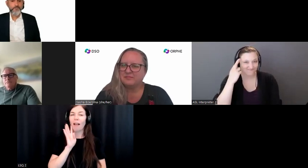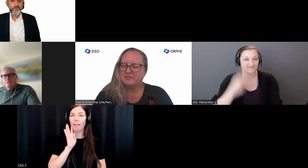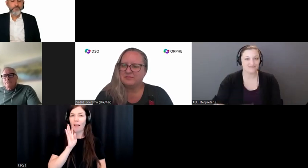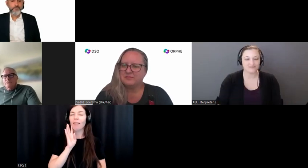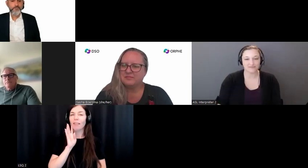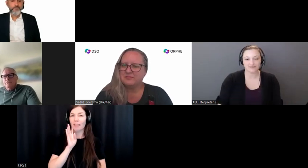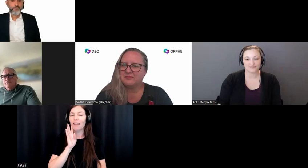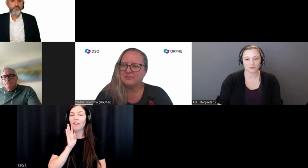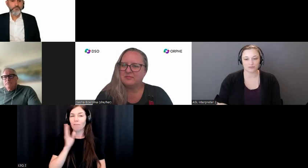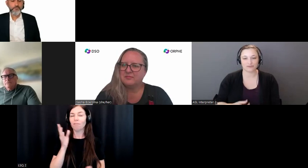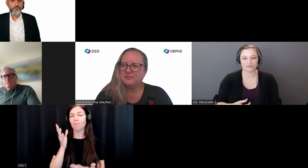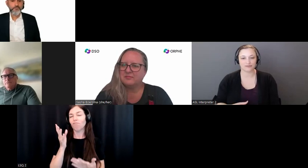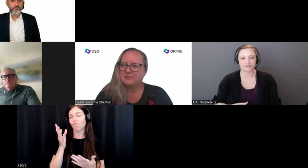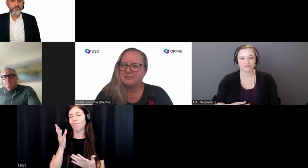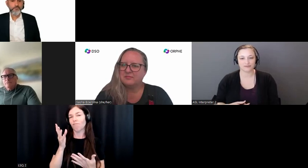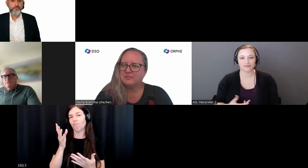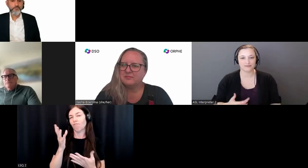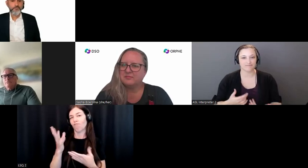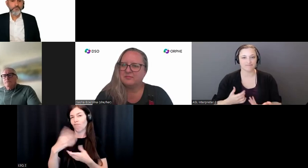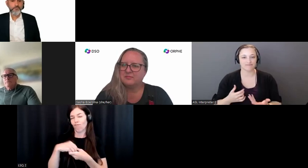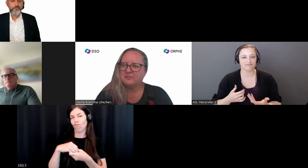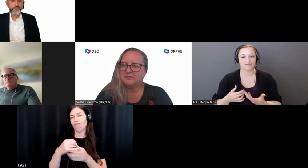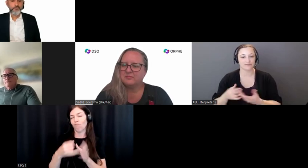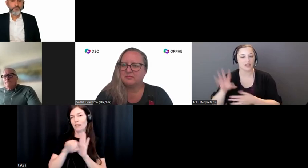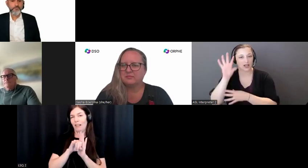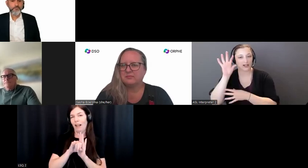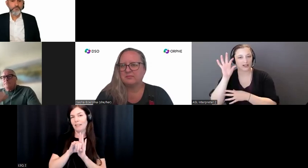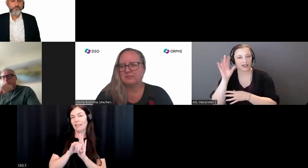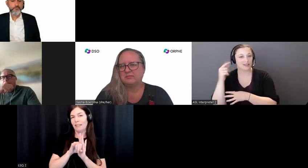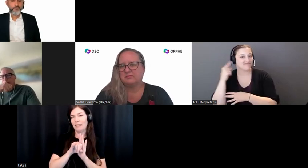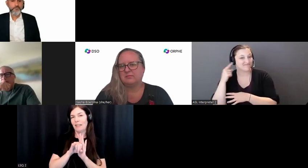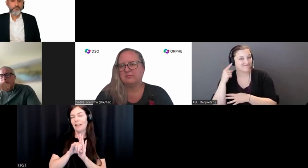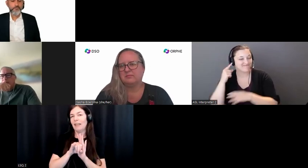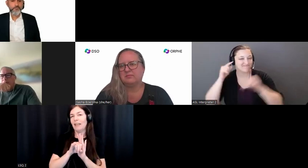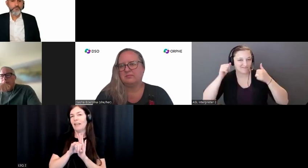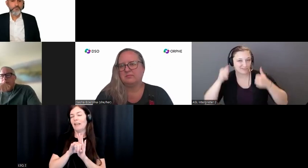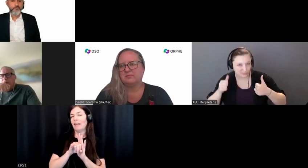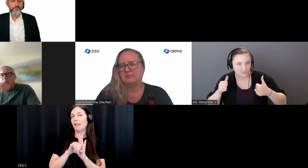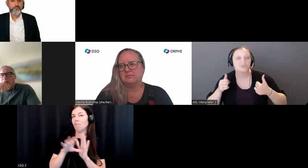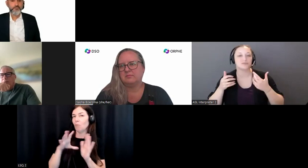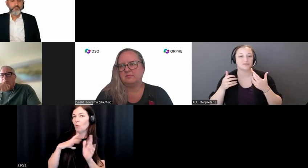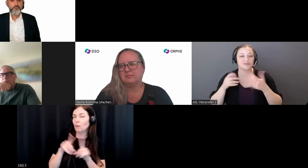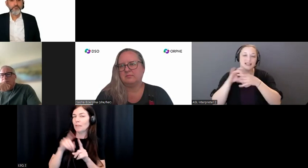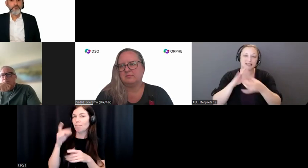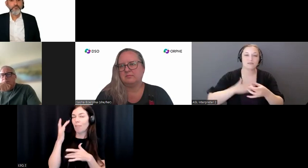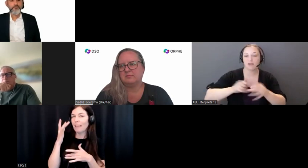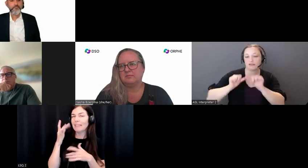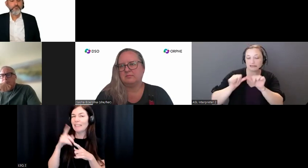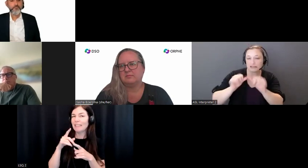I can't hear well, among other experiences that I've had with chronic diseases.